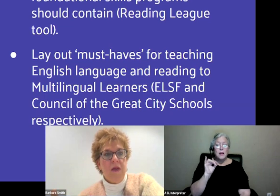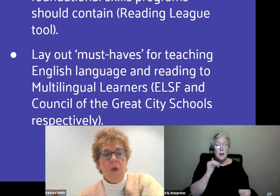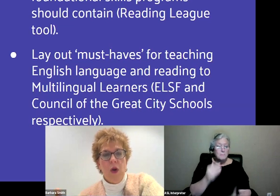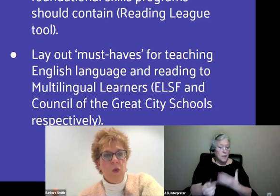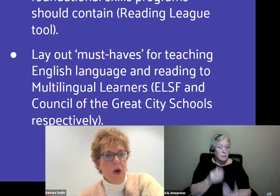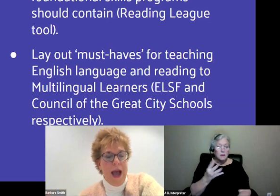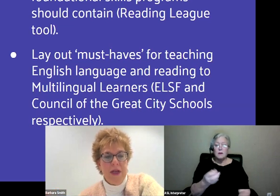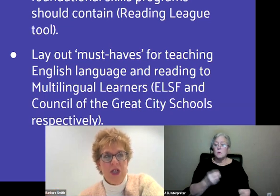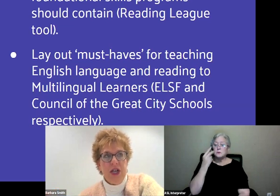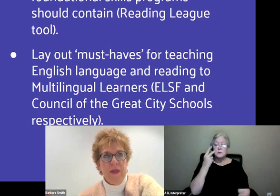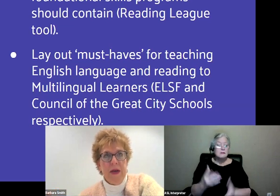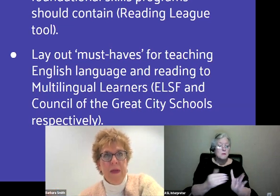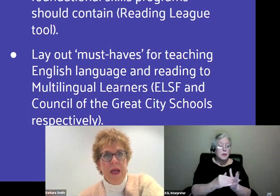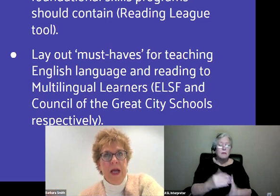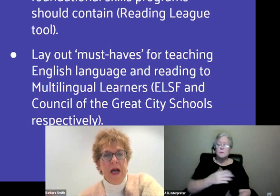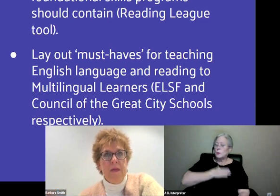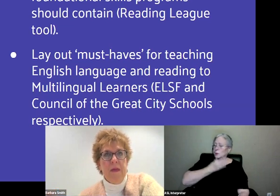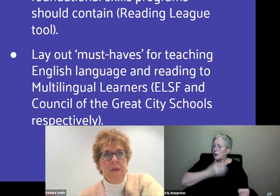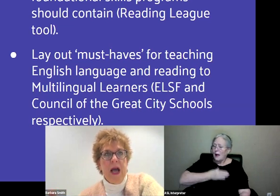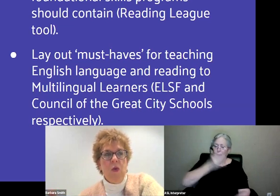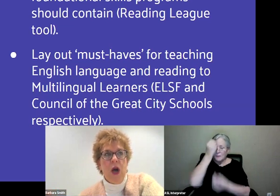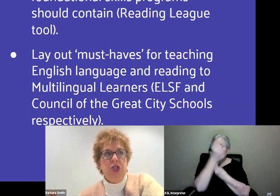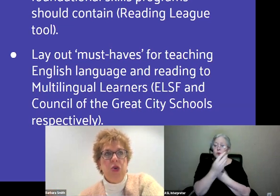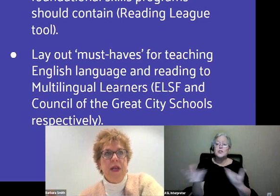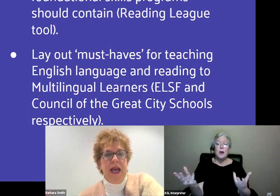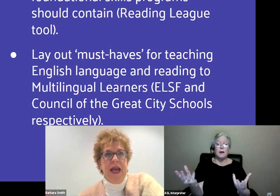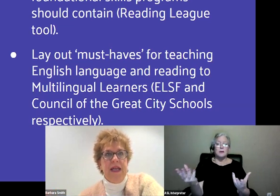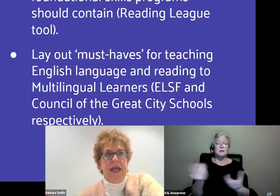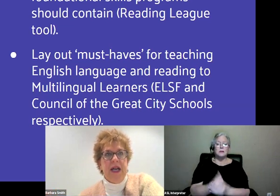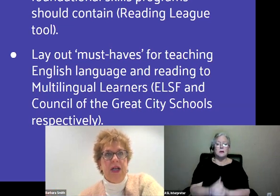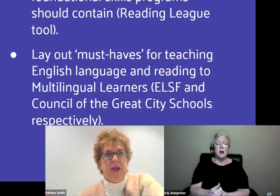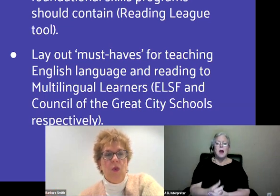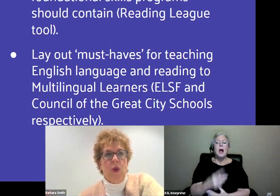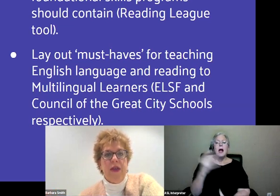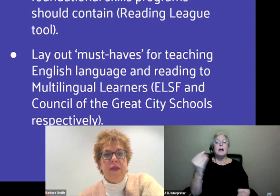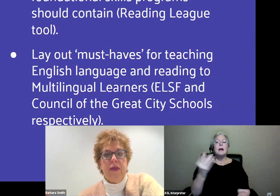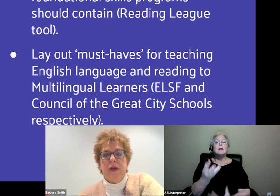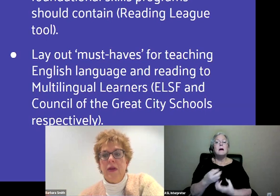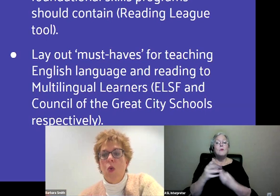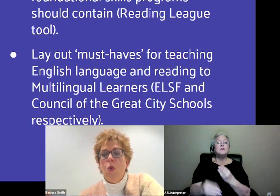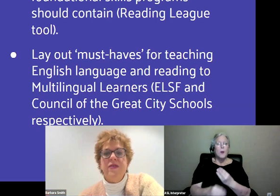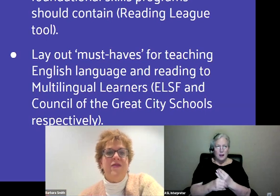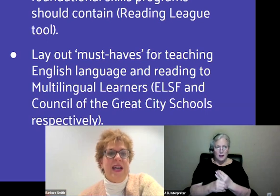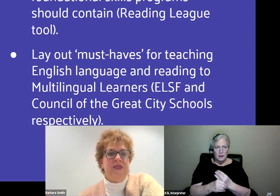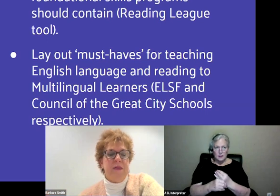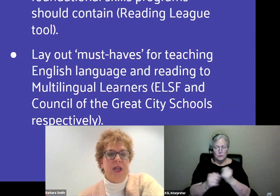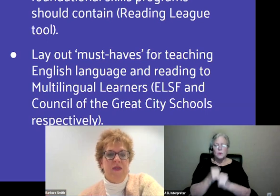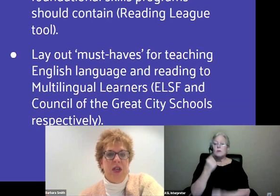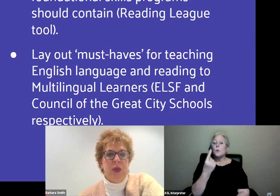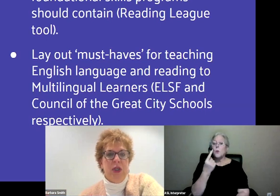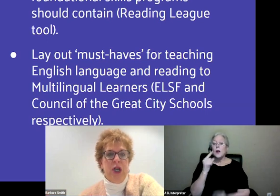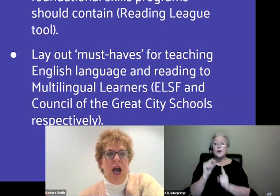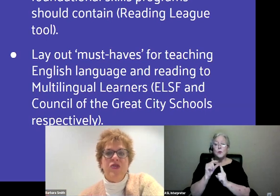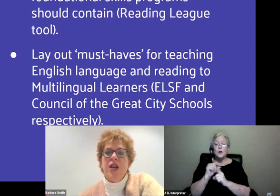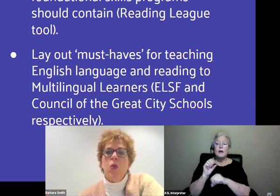But we're happy to share them. But I do want to end here with a word of advice from each